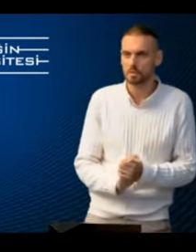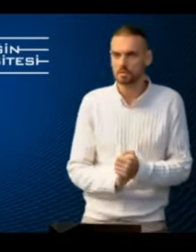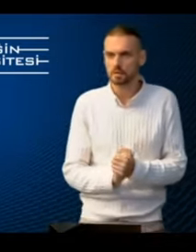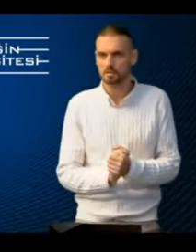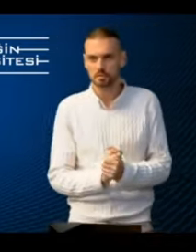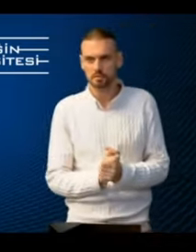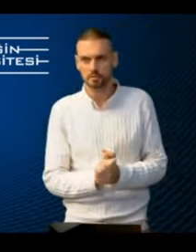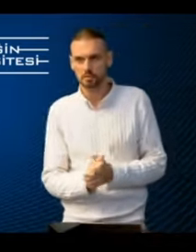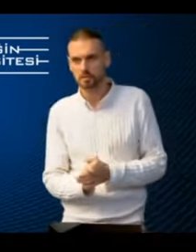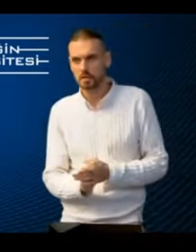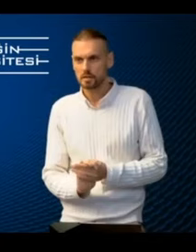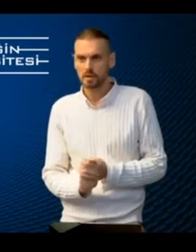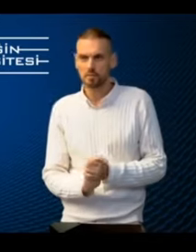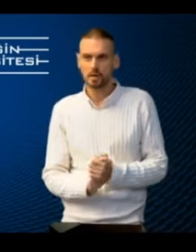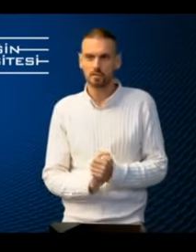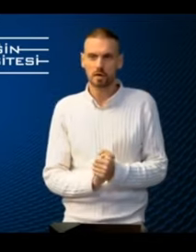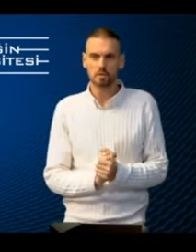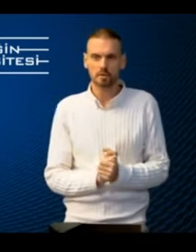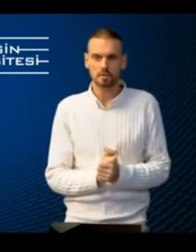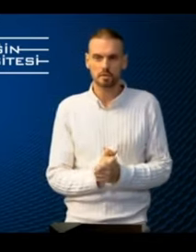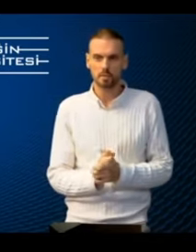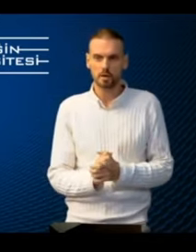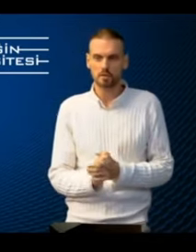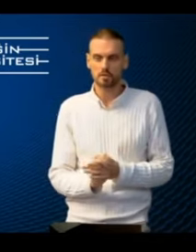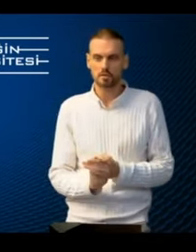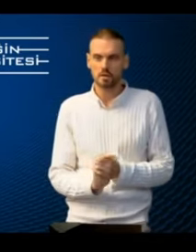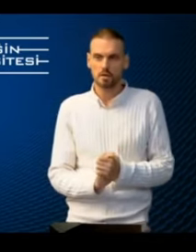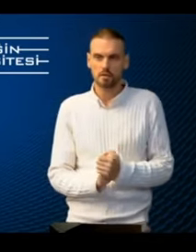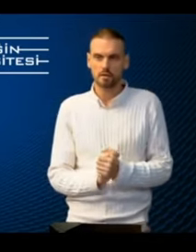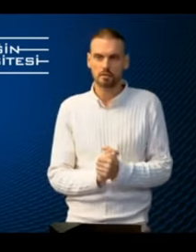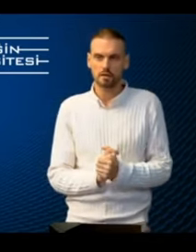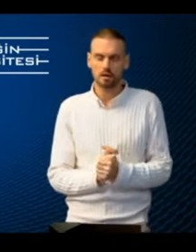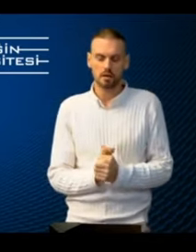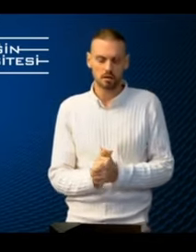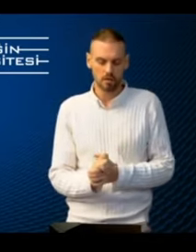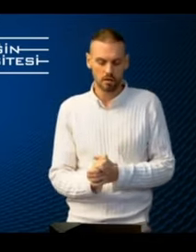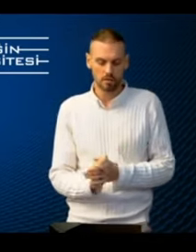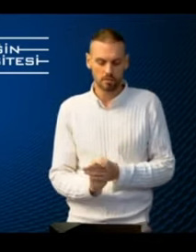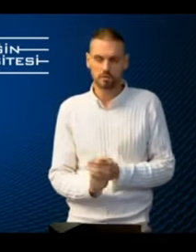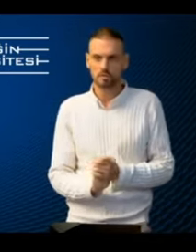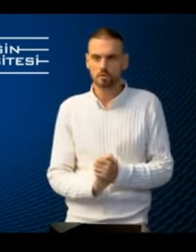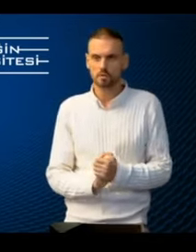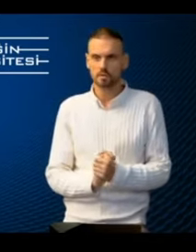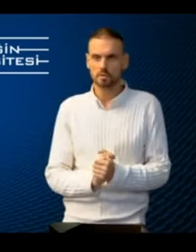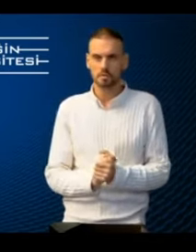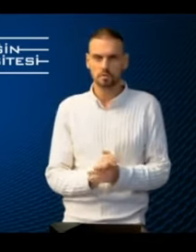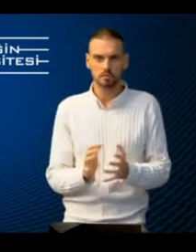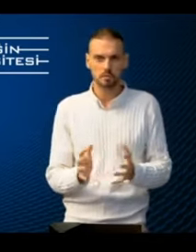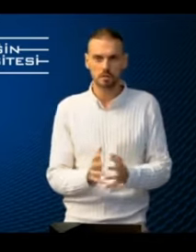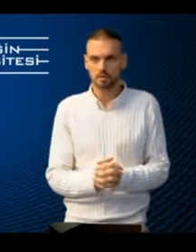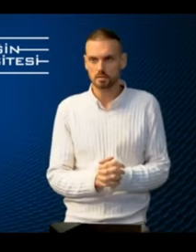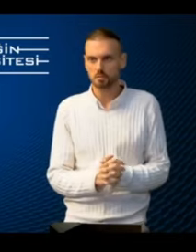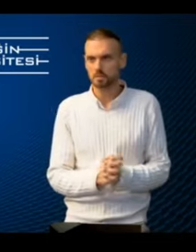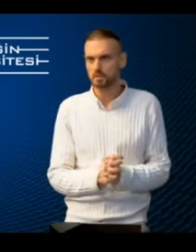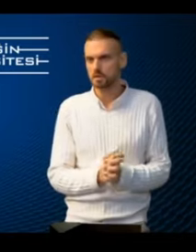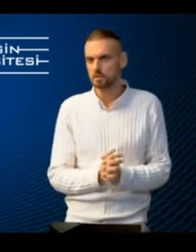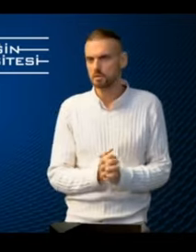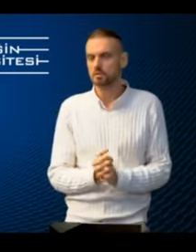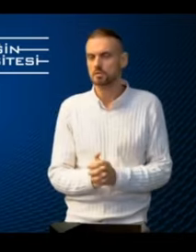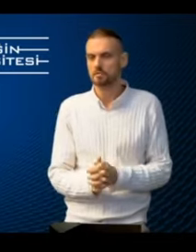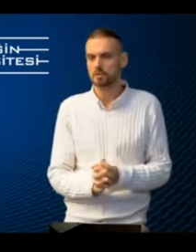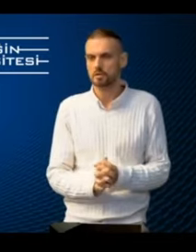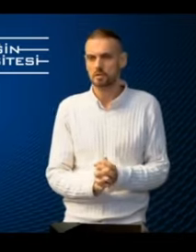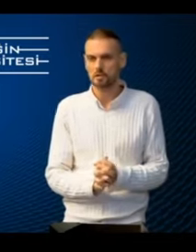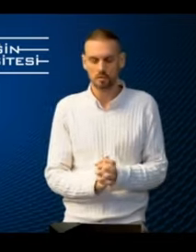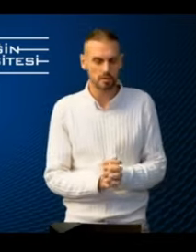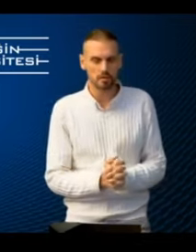University of Applied Sciences in Finland. Then we have our industry partners that are very strongly committed to the Accessible Aviation